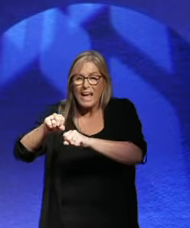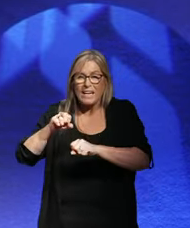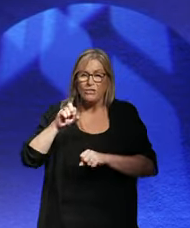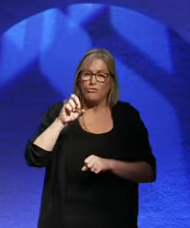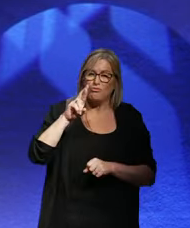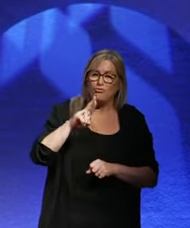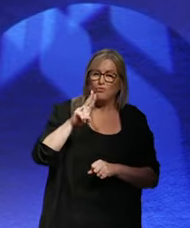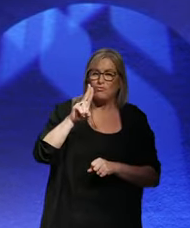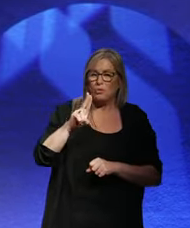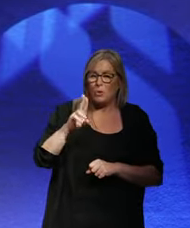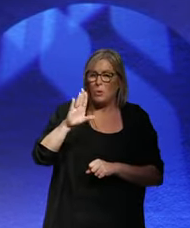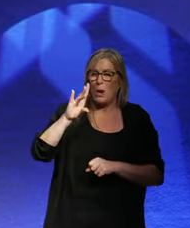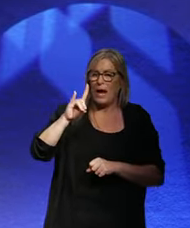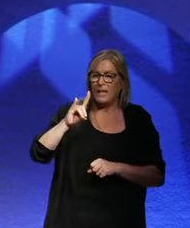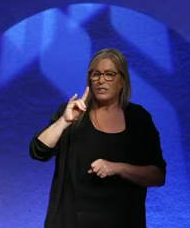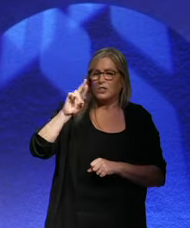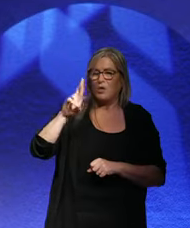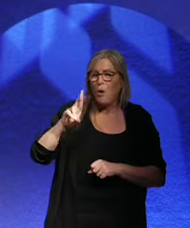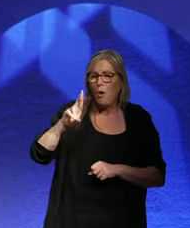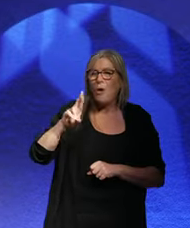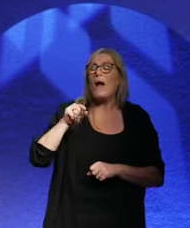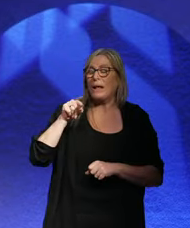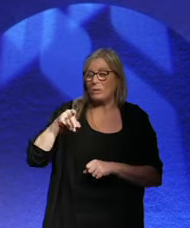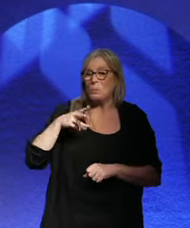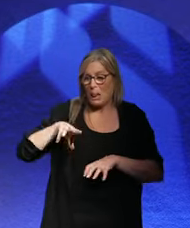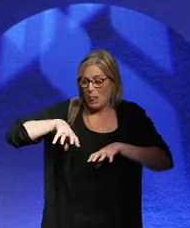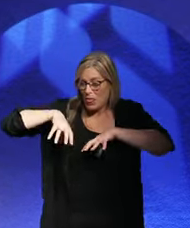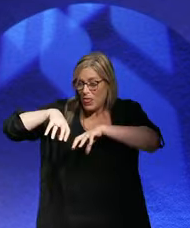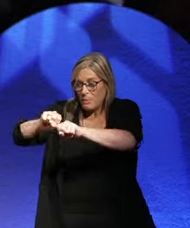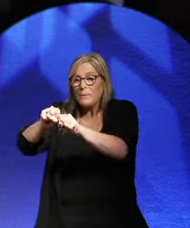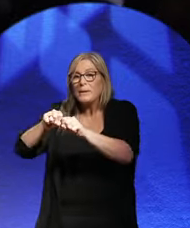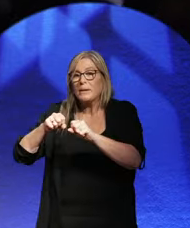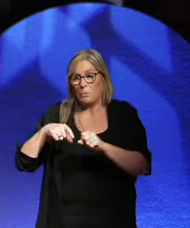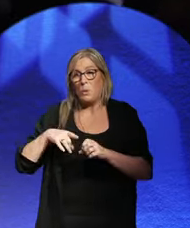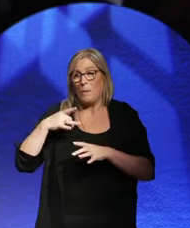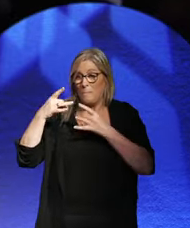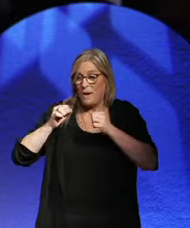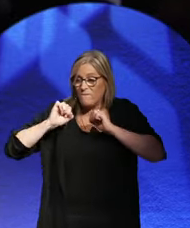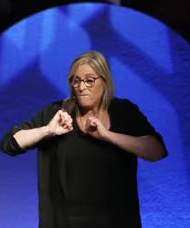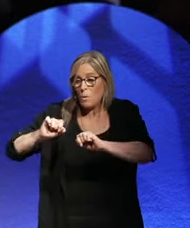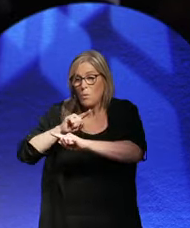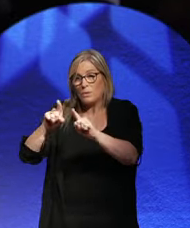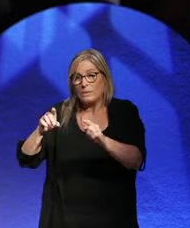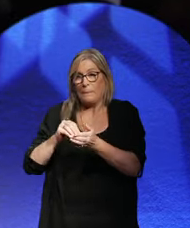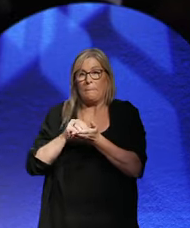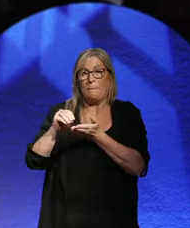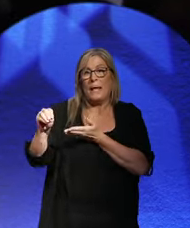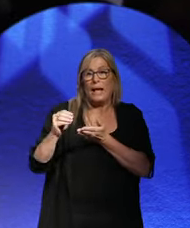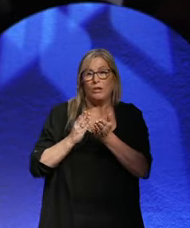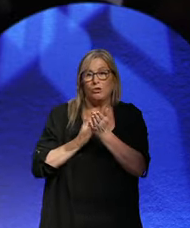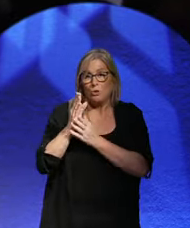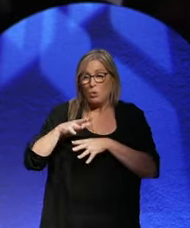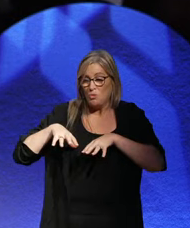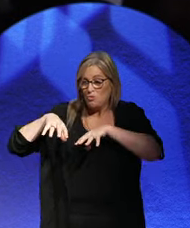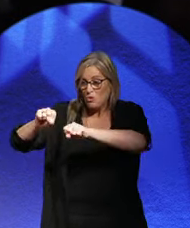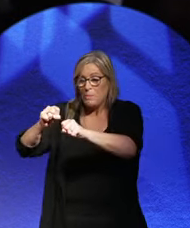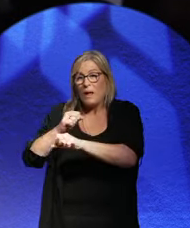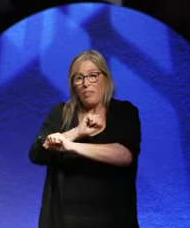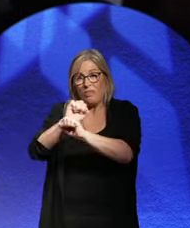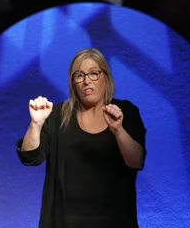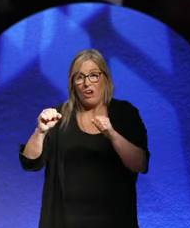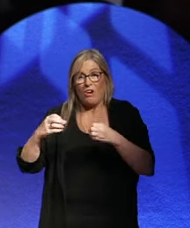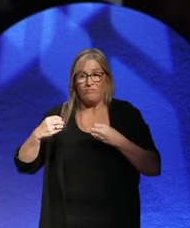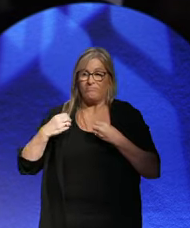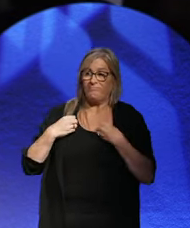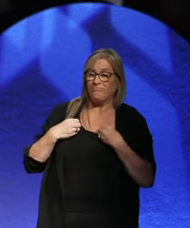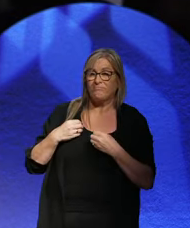the commodities in the Ruhr and that's how they're going to pay. We're going to make them pay through seizing their commodities. And that's what they